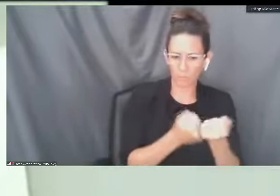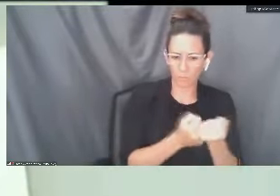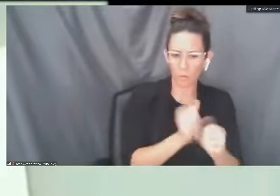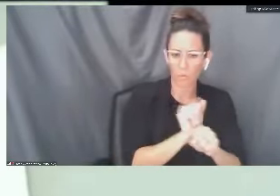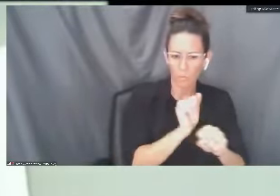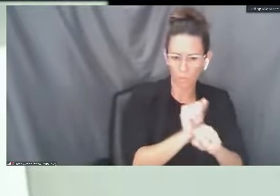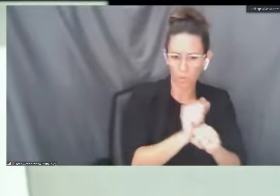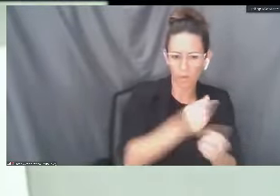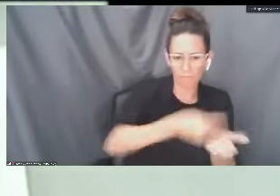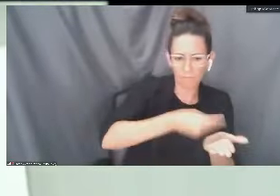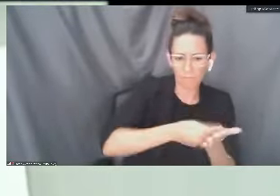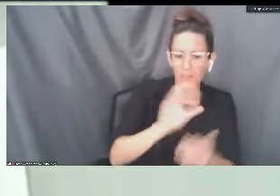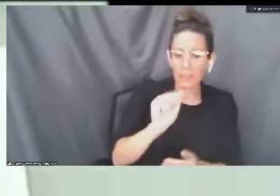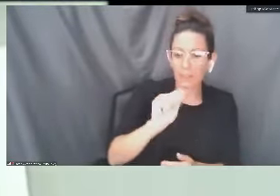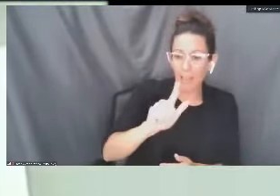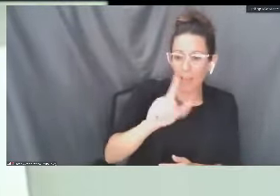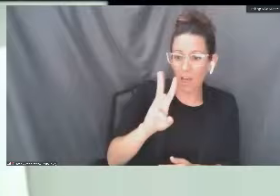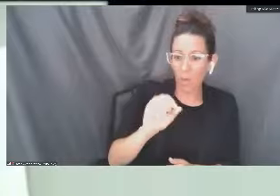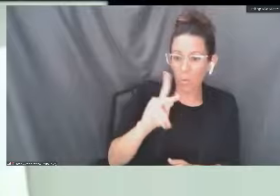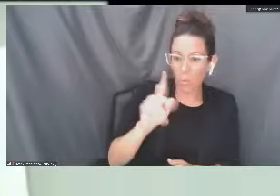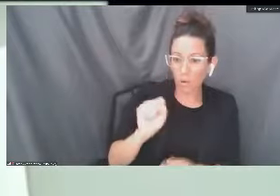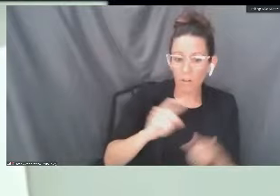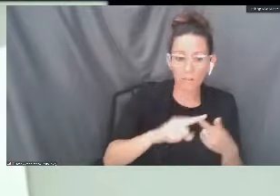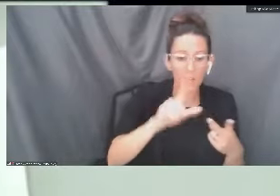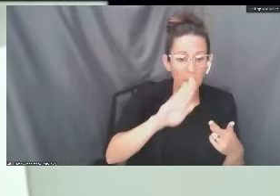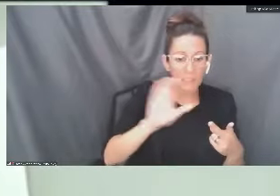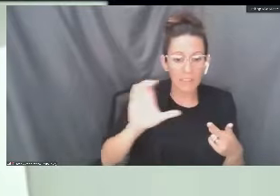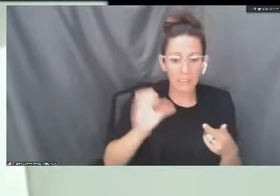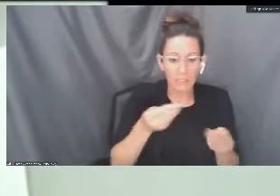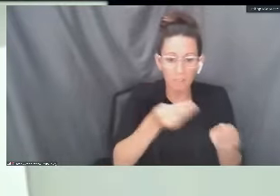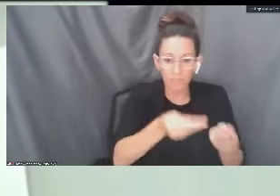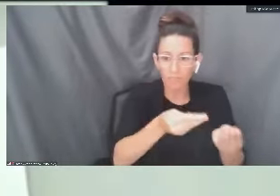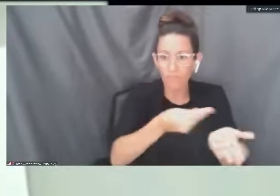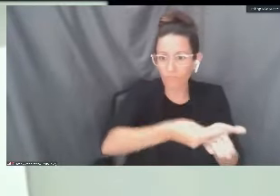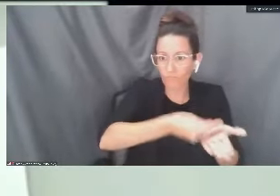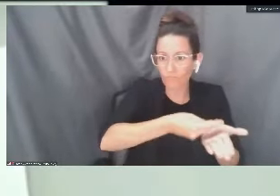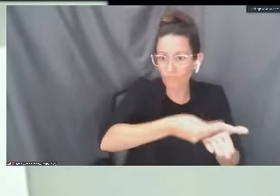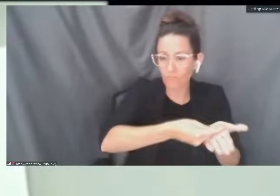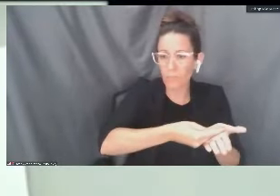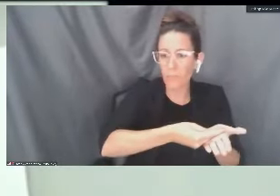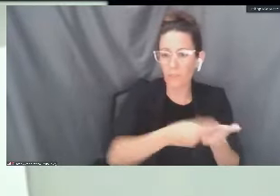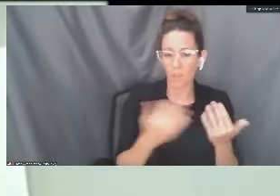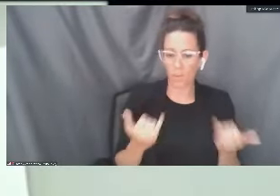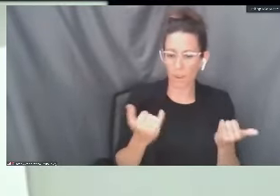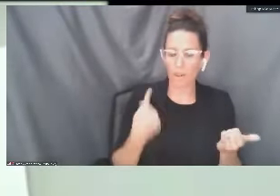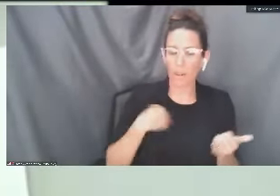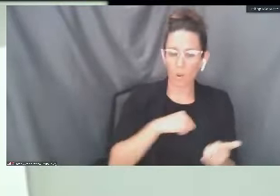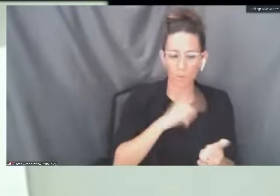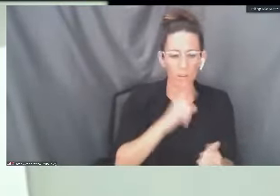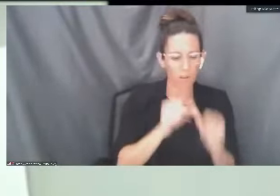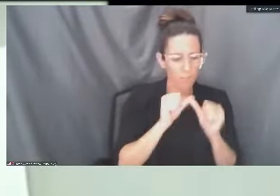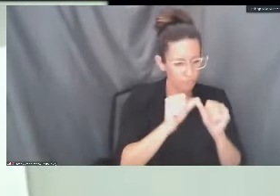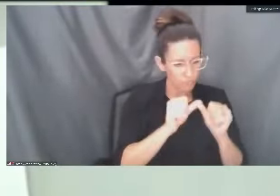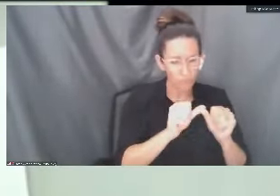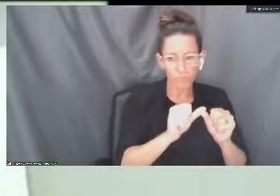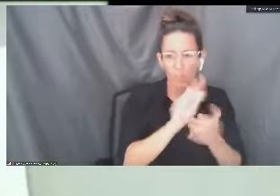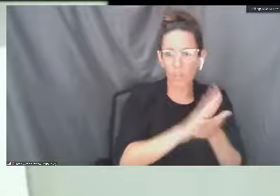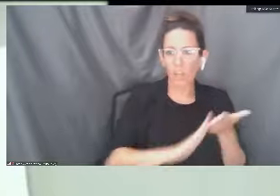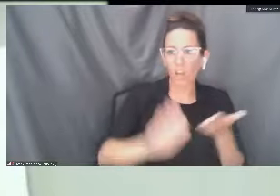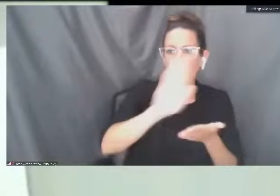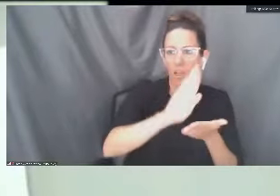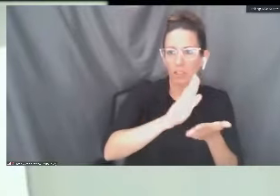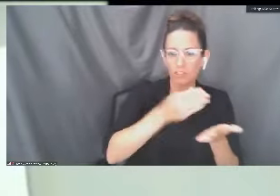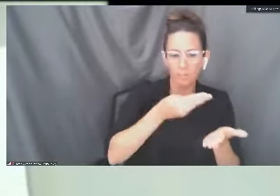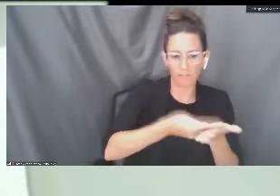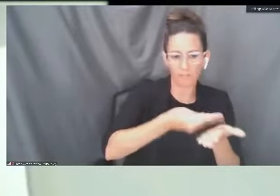from the state through CalWORKs or just through Long Beach City College. And so at this moment, we are continuing to support our college funded